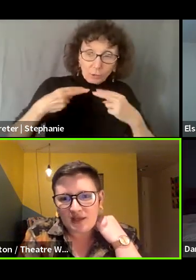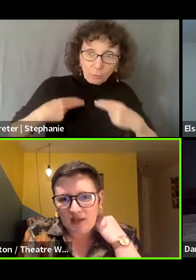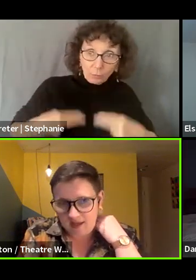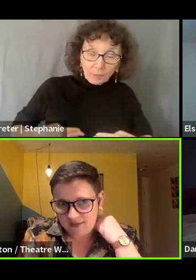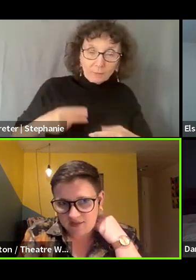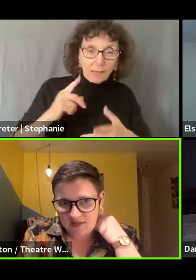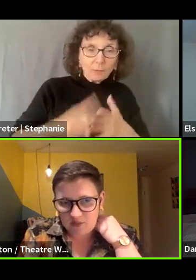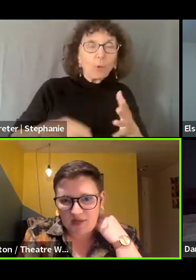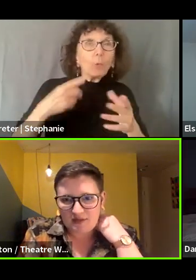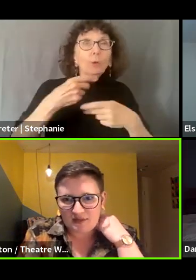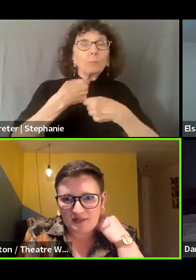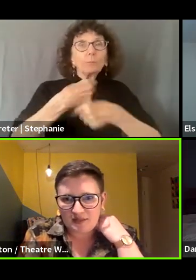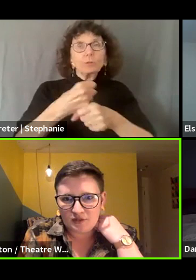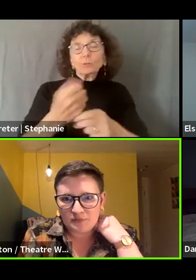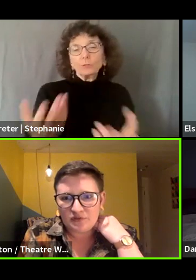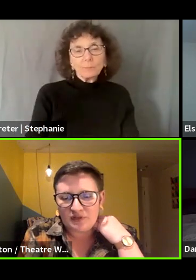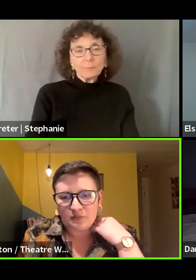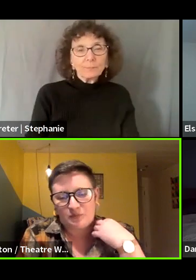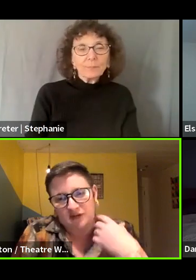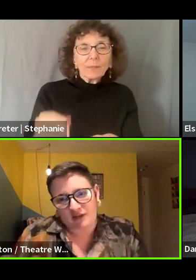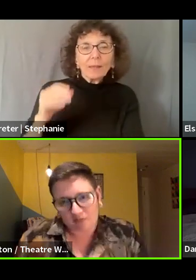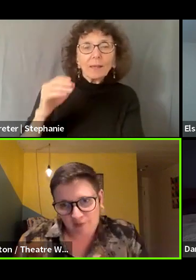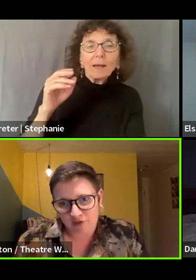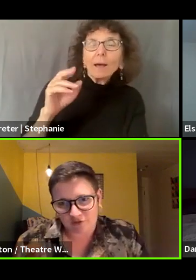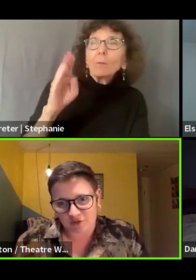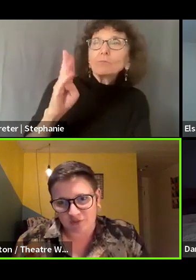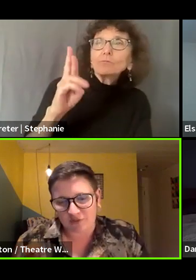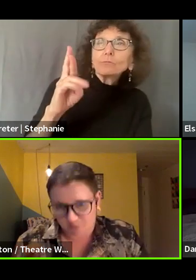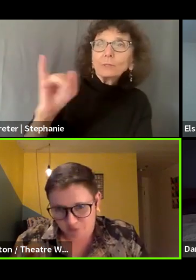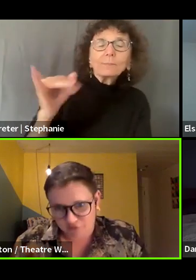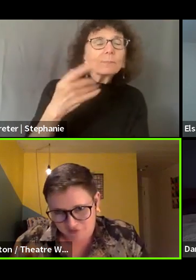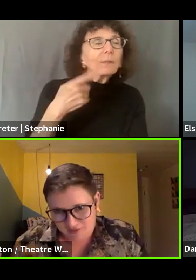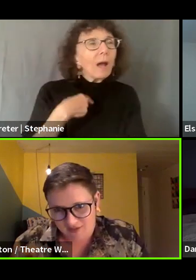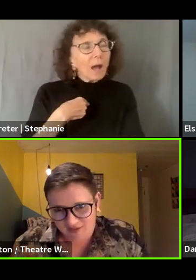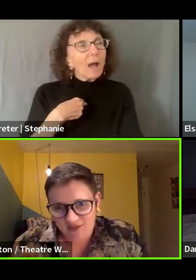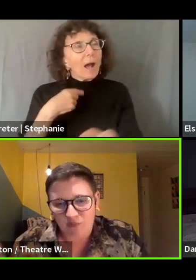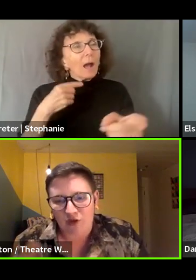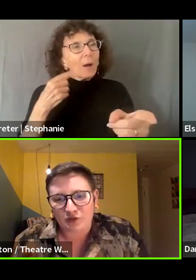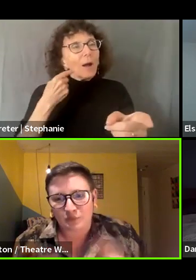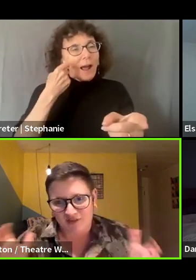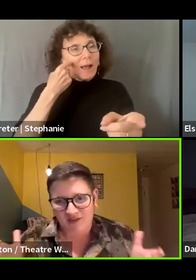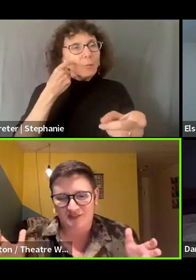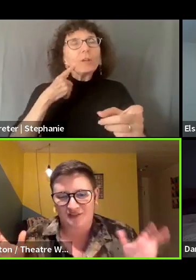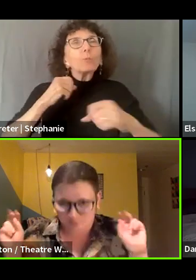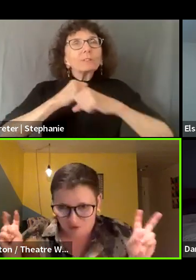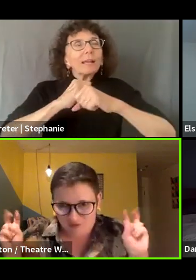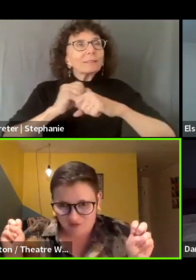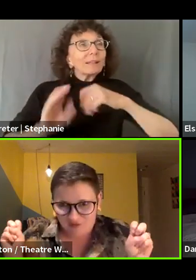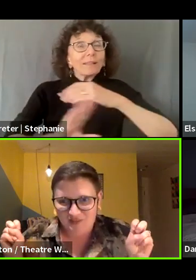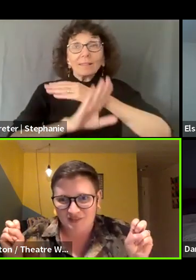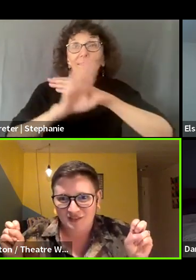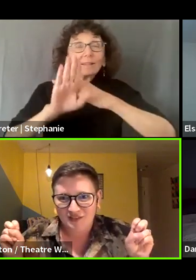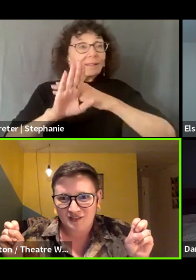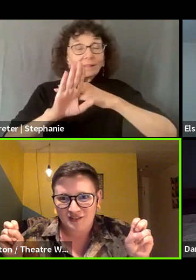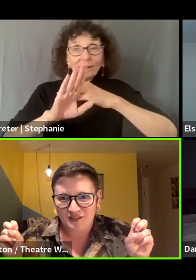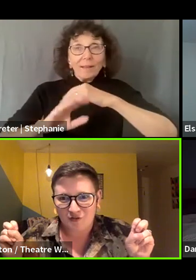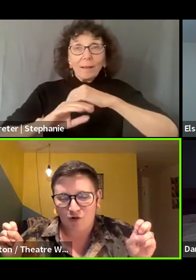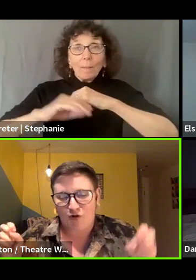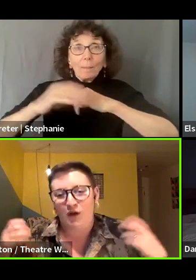I'll just add to what Natalie said in terms of, you said we're protecting the power structure, but like what you just got on at the end, we're also protecting the product